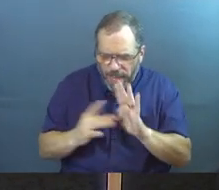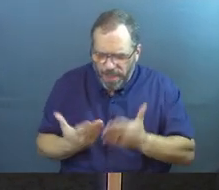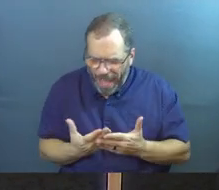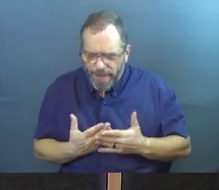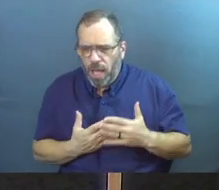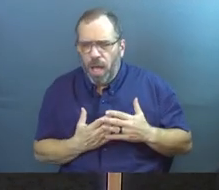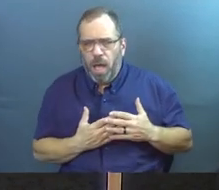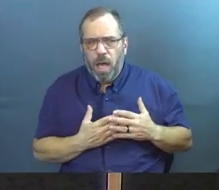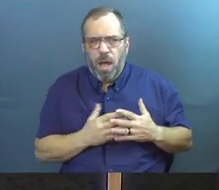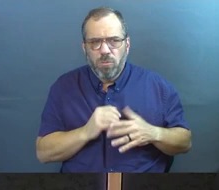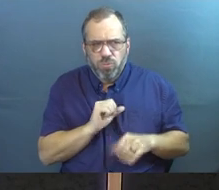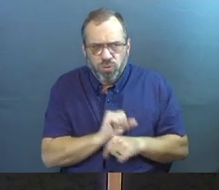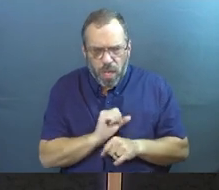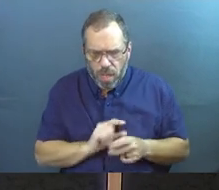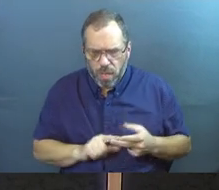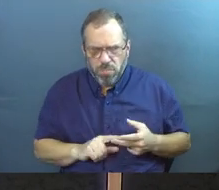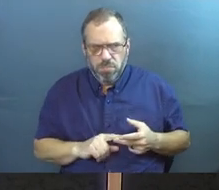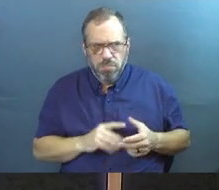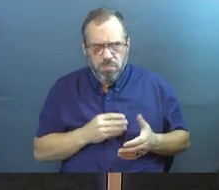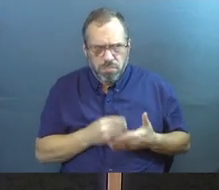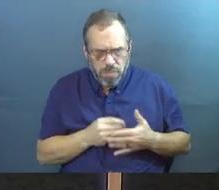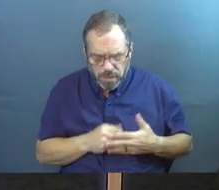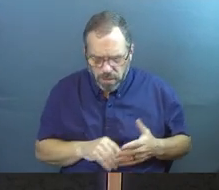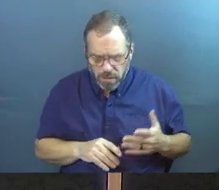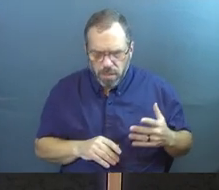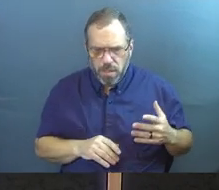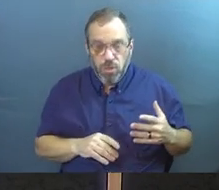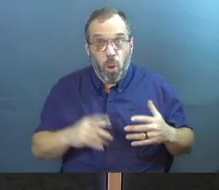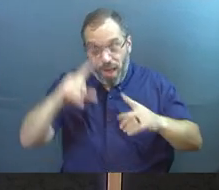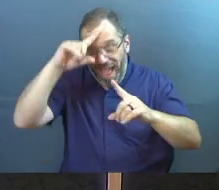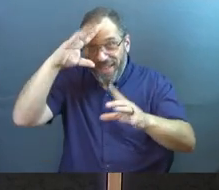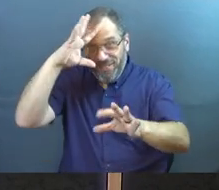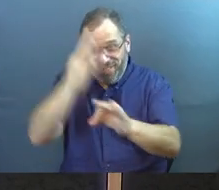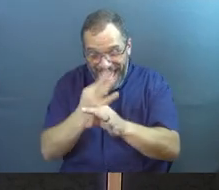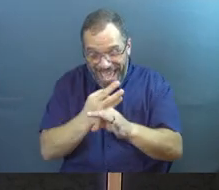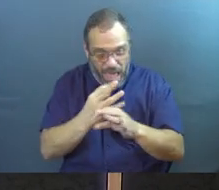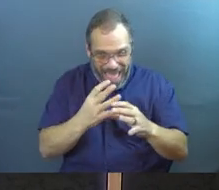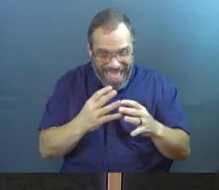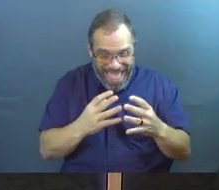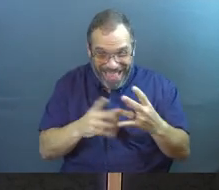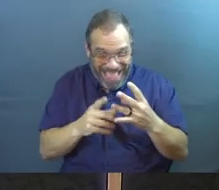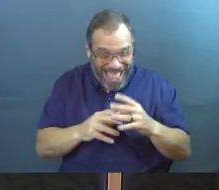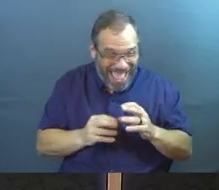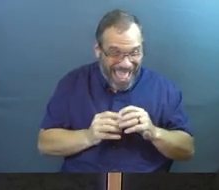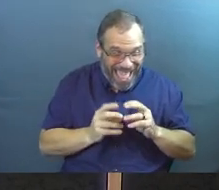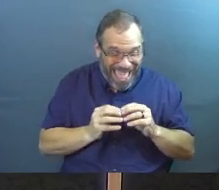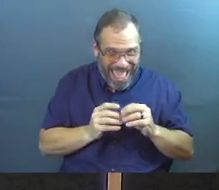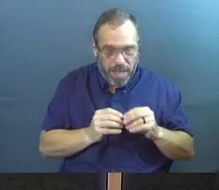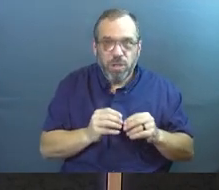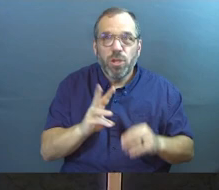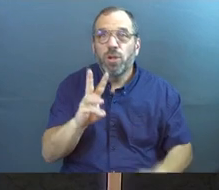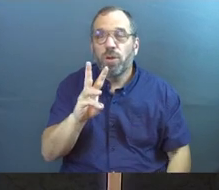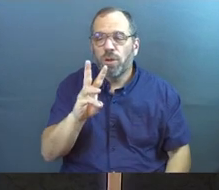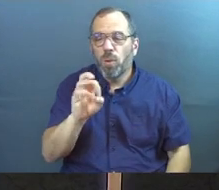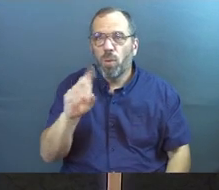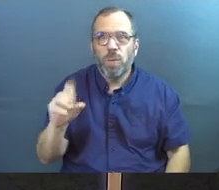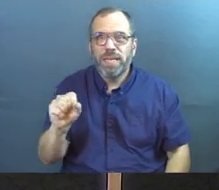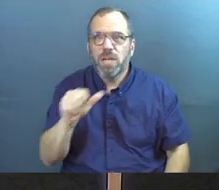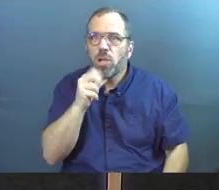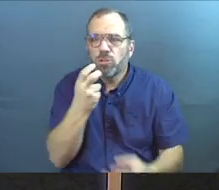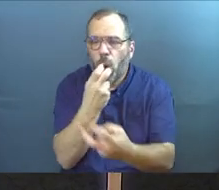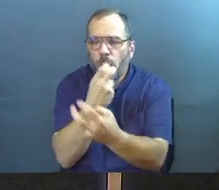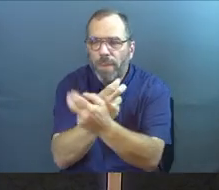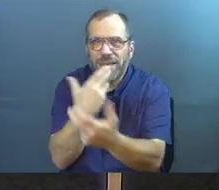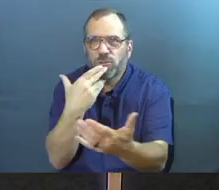the resources away from your faith. So if you've planted anything before, you know that weeds don't poison